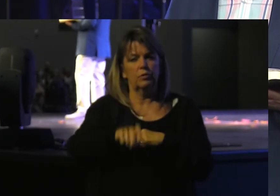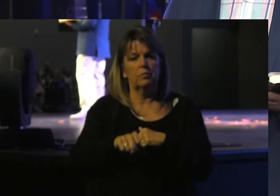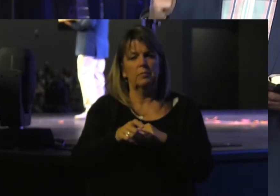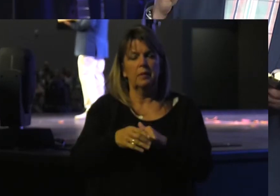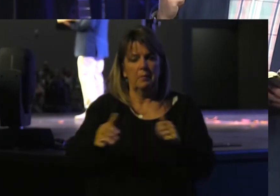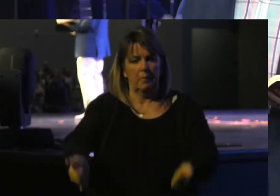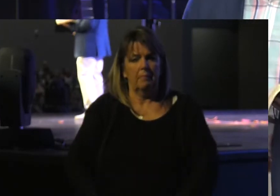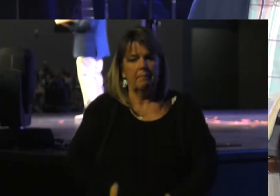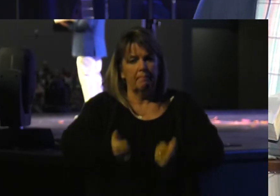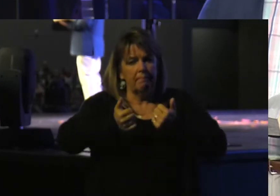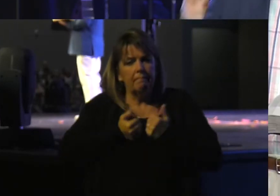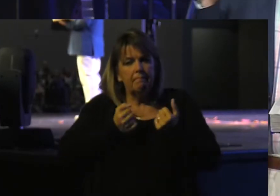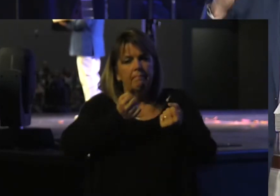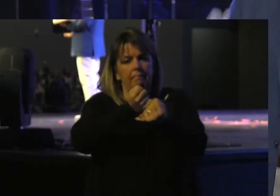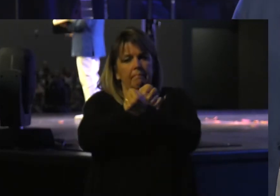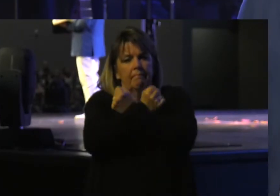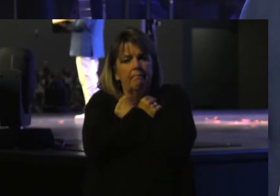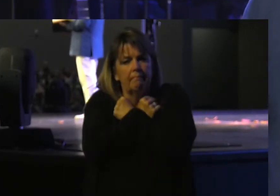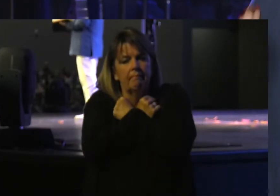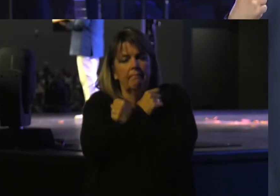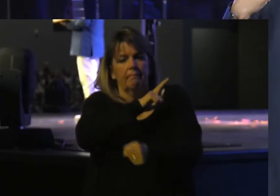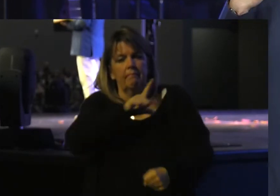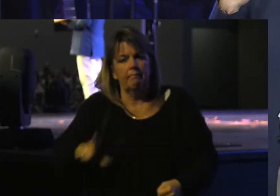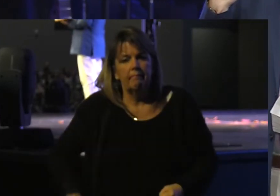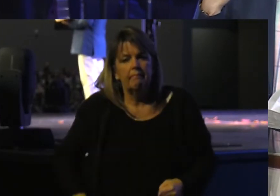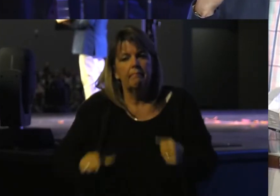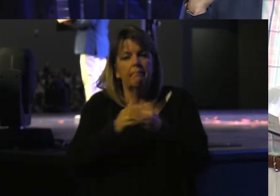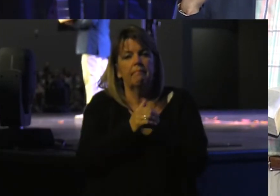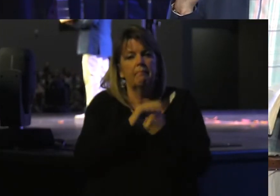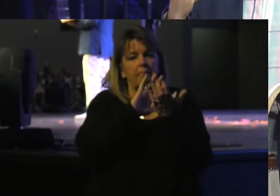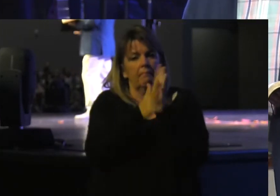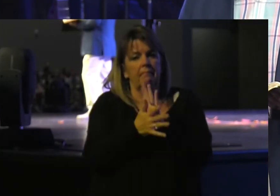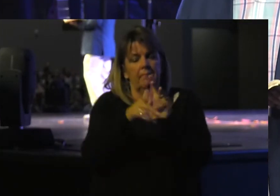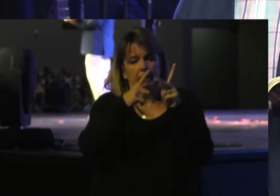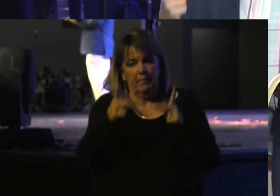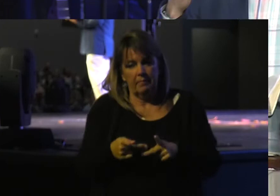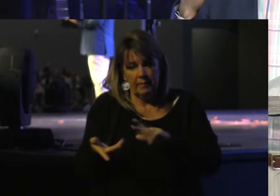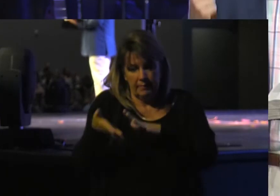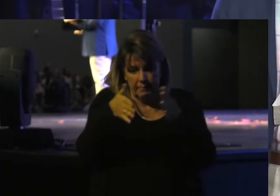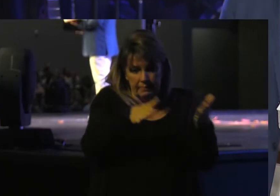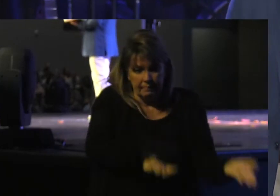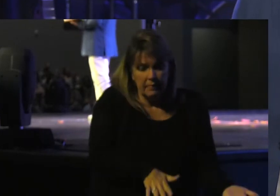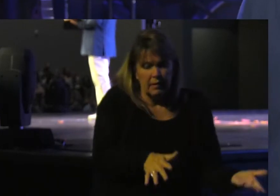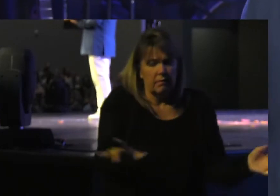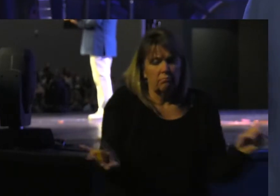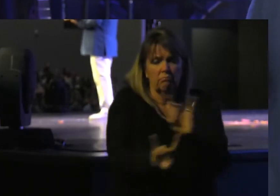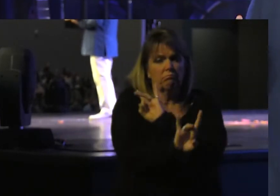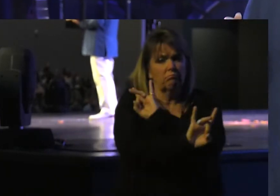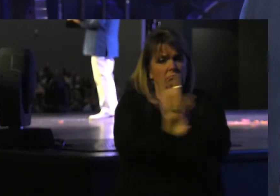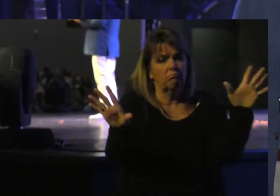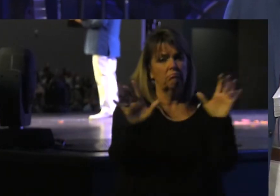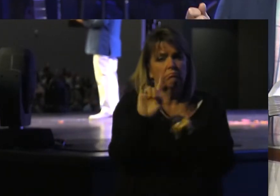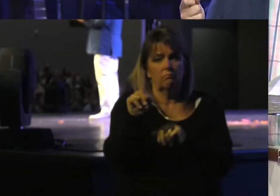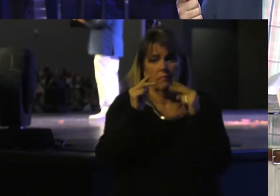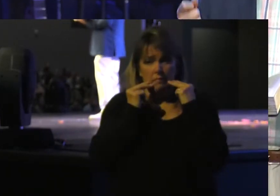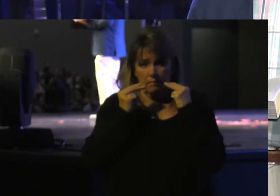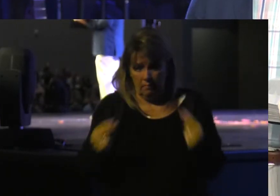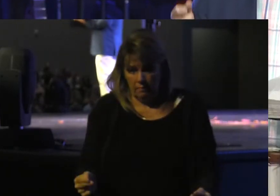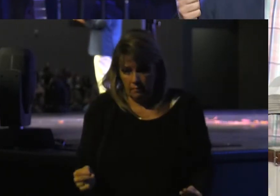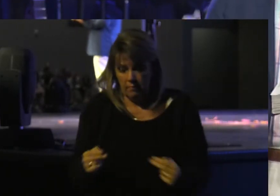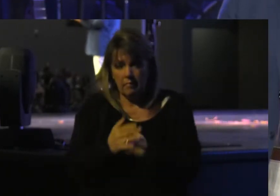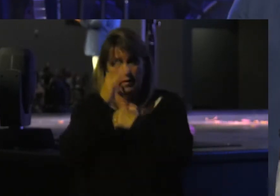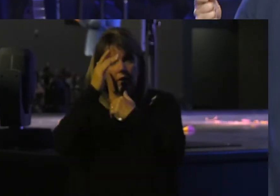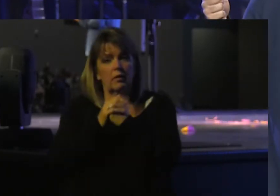life And love And the Lord And it Has become A place Of death And destruction Where the Innocent